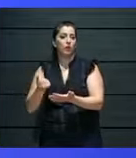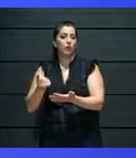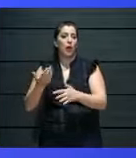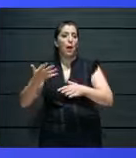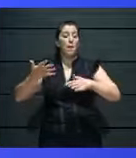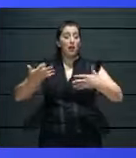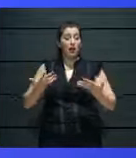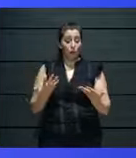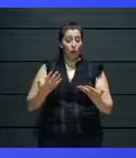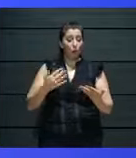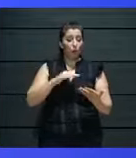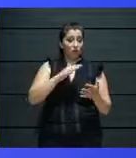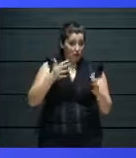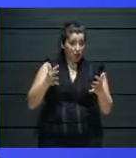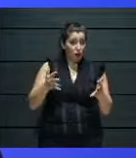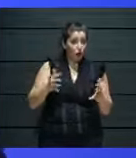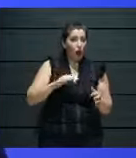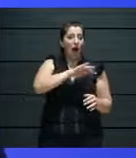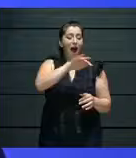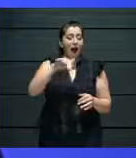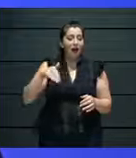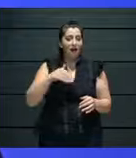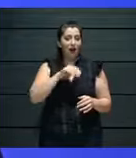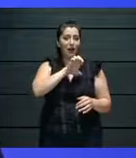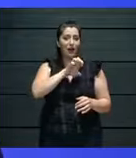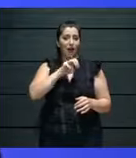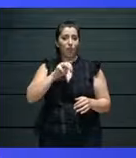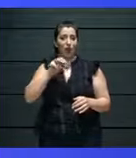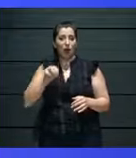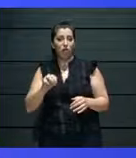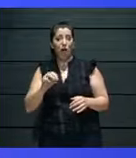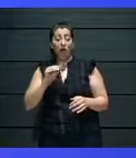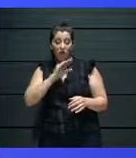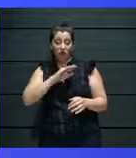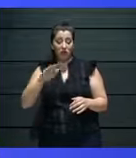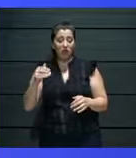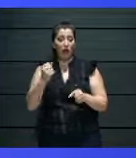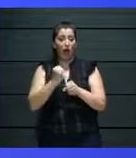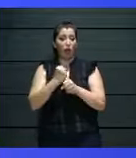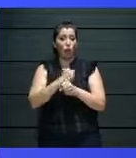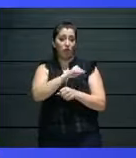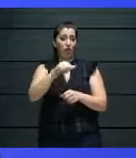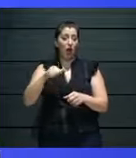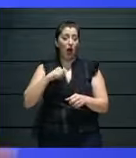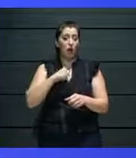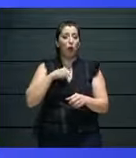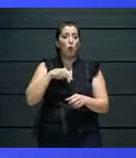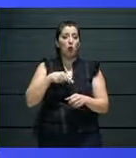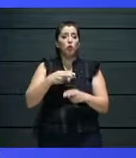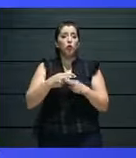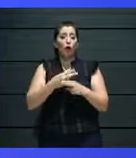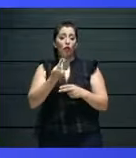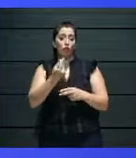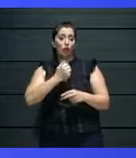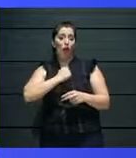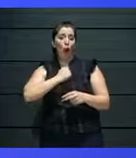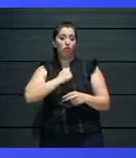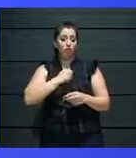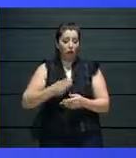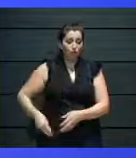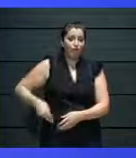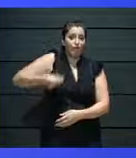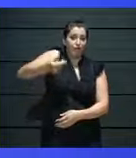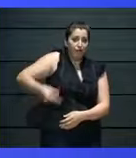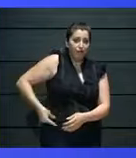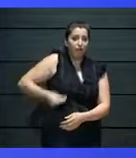courageous enough because it wouldn't make commercial sense. And not even thinking about making a good business proposal and a good